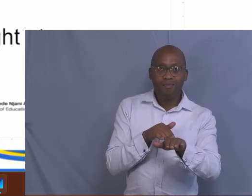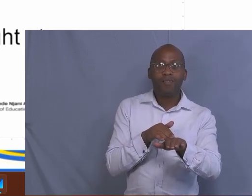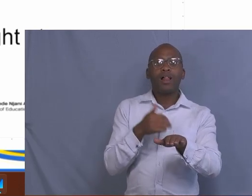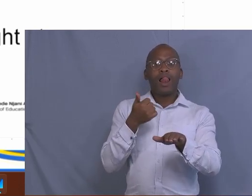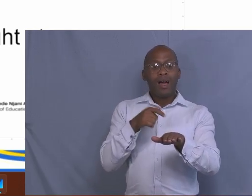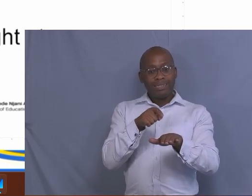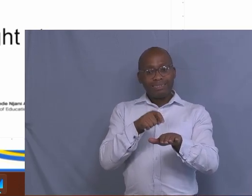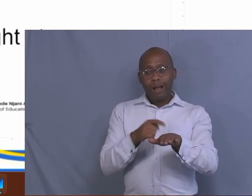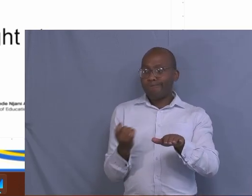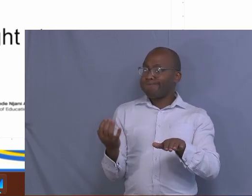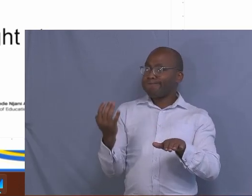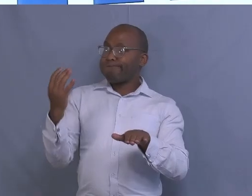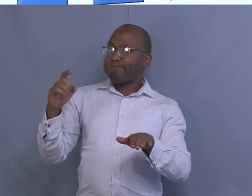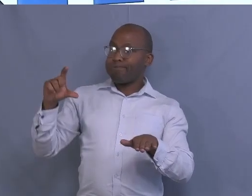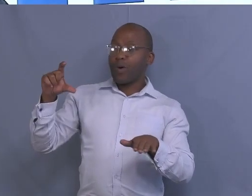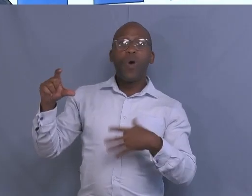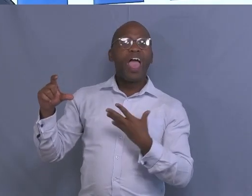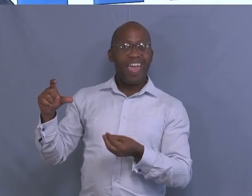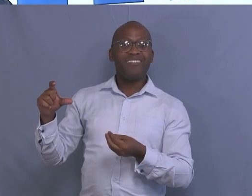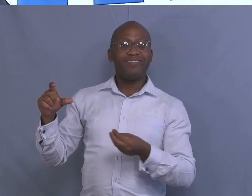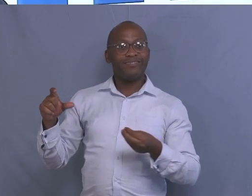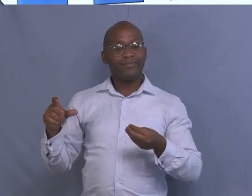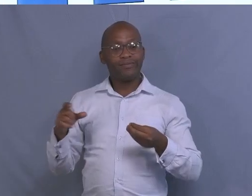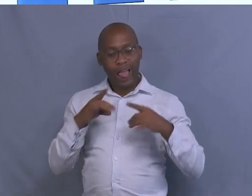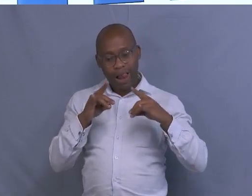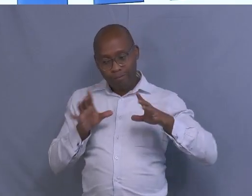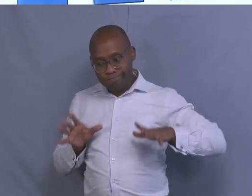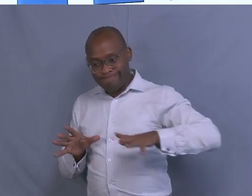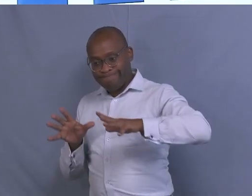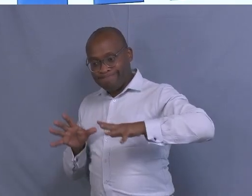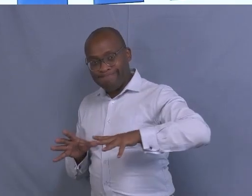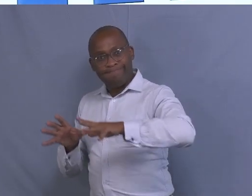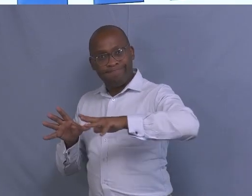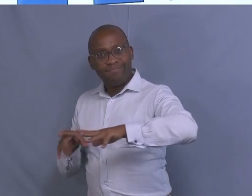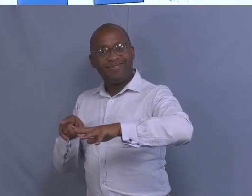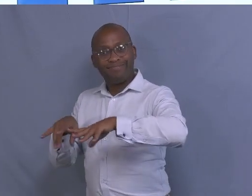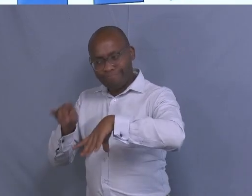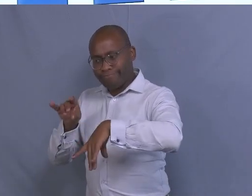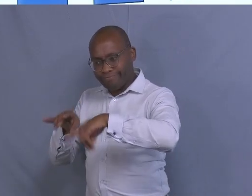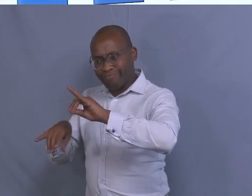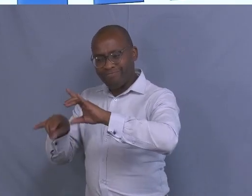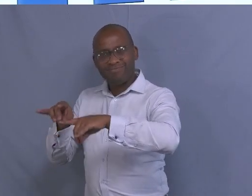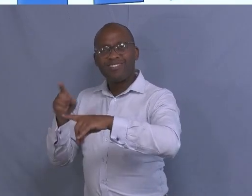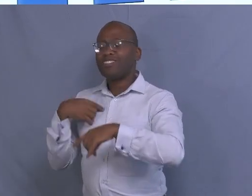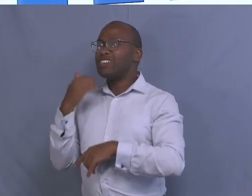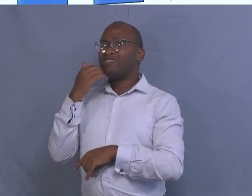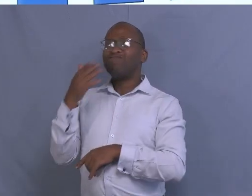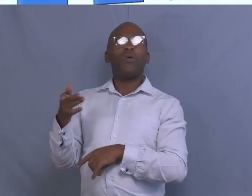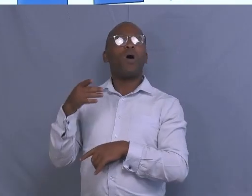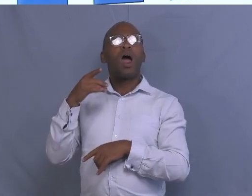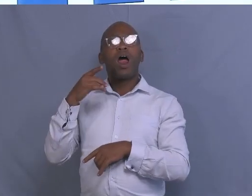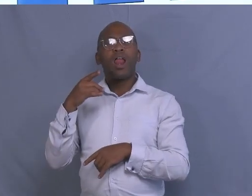But then another one, which helps us to minimize the animal stress. You know, if you are